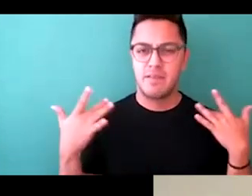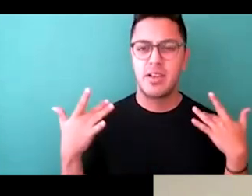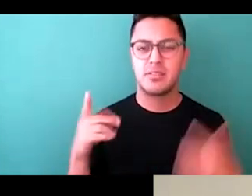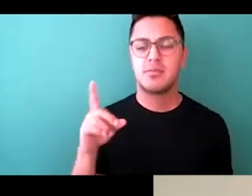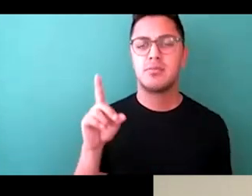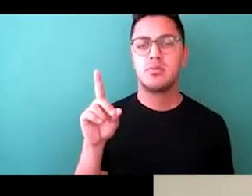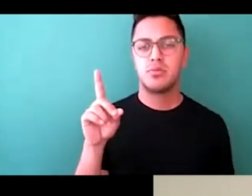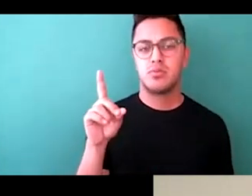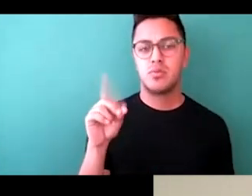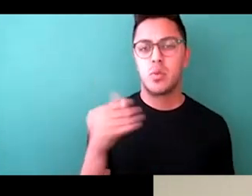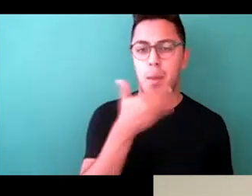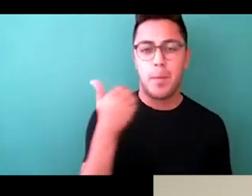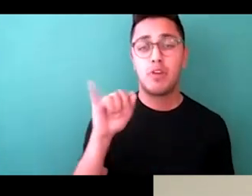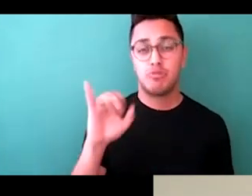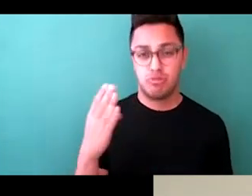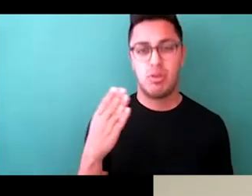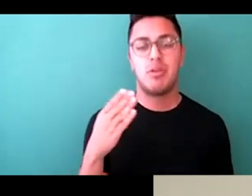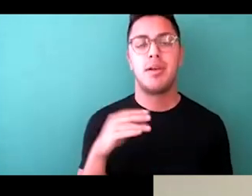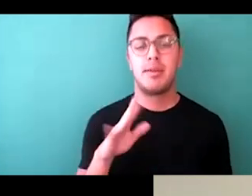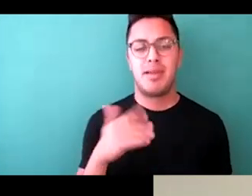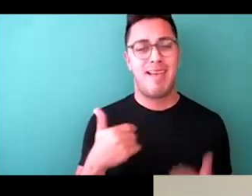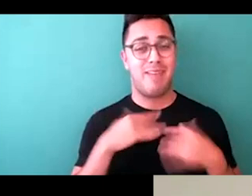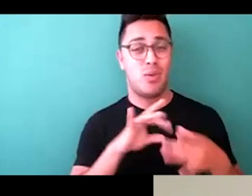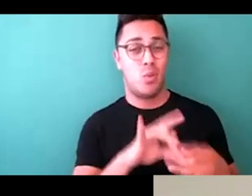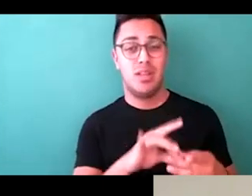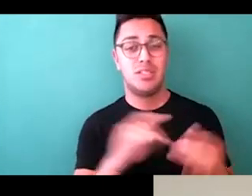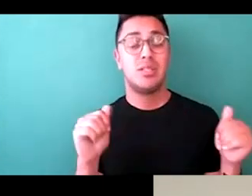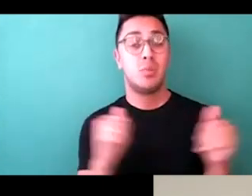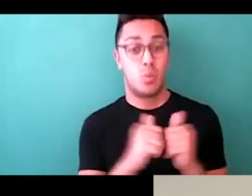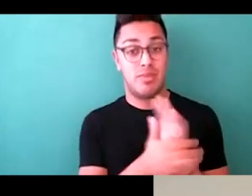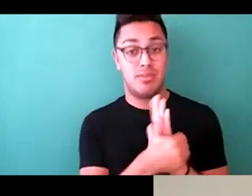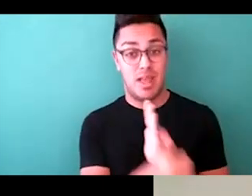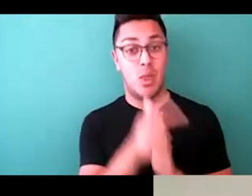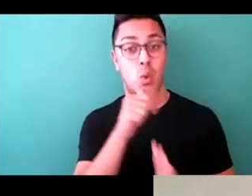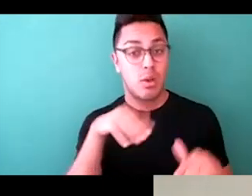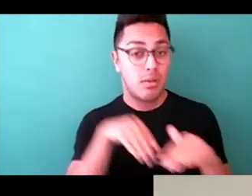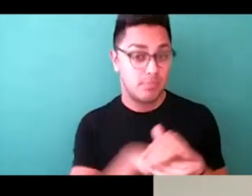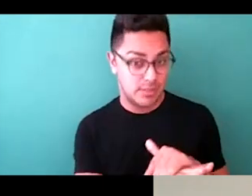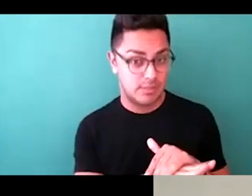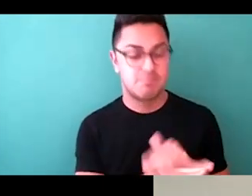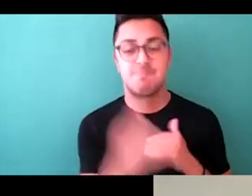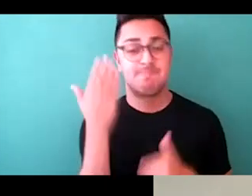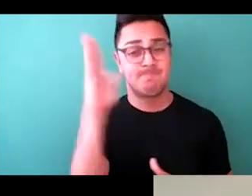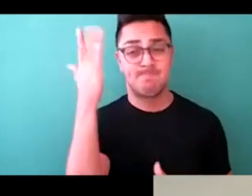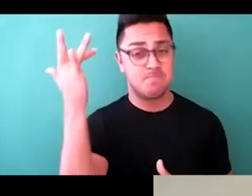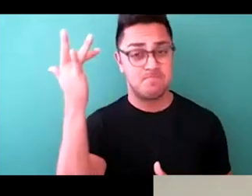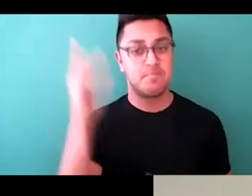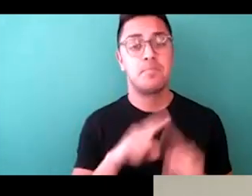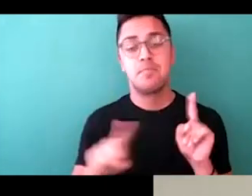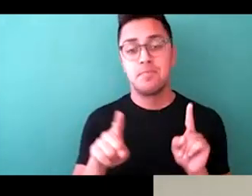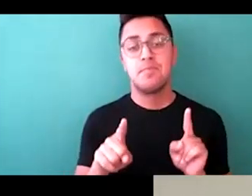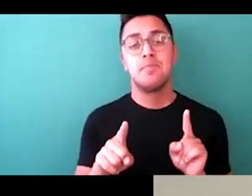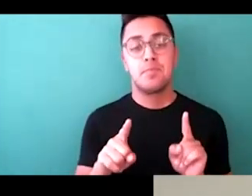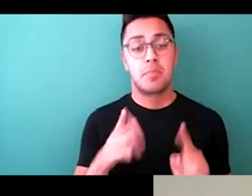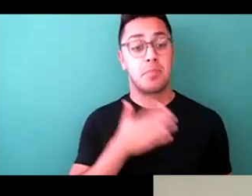much better job at having a relationship with the talent that is coming in. I don't know why that is, but my experience with